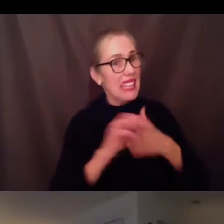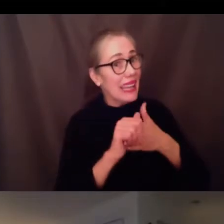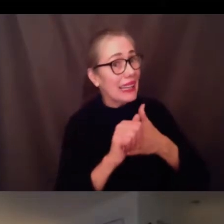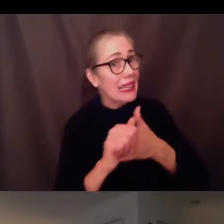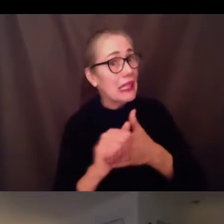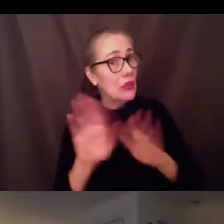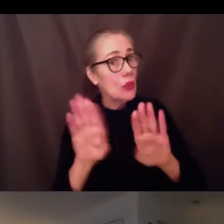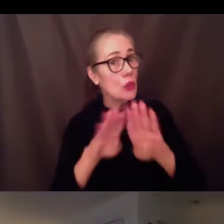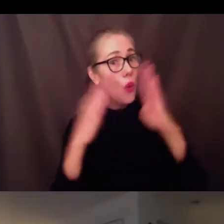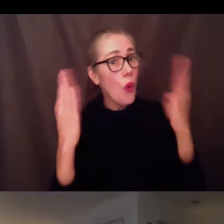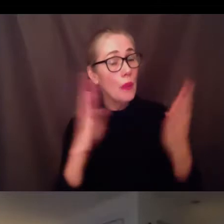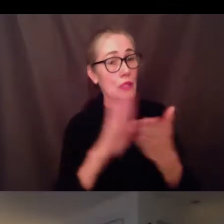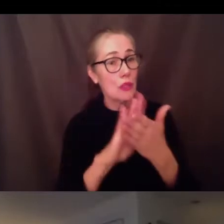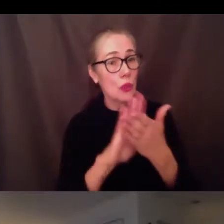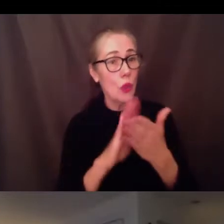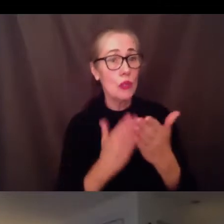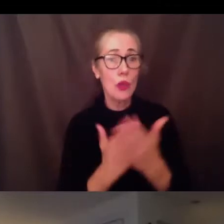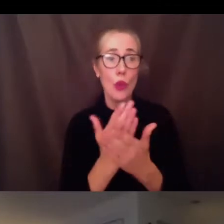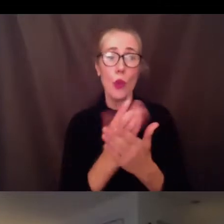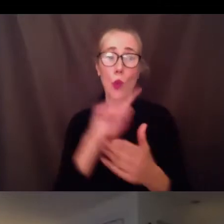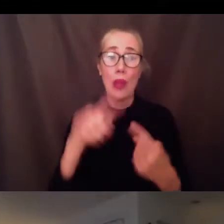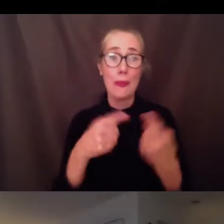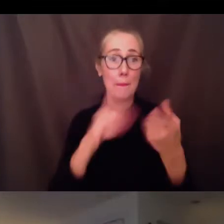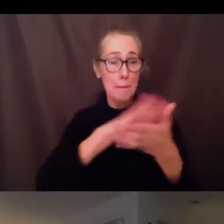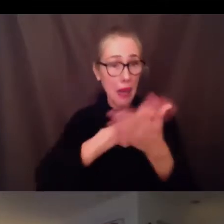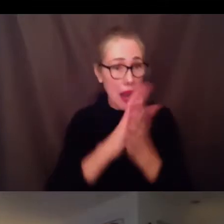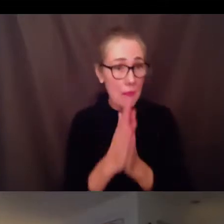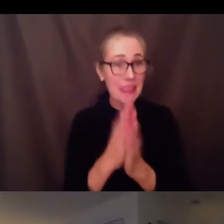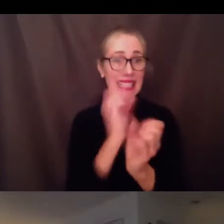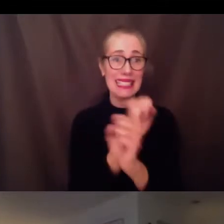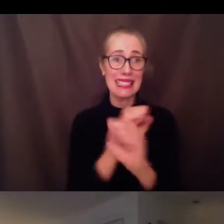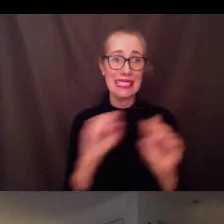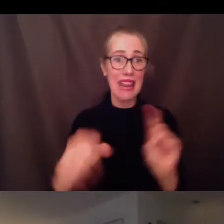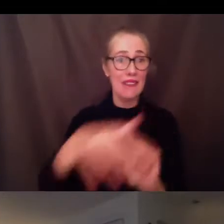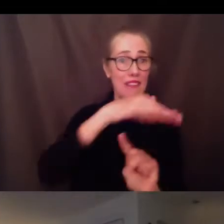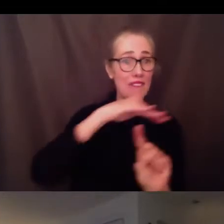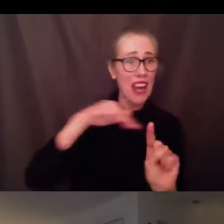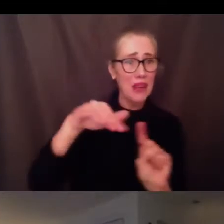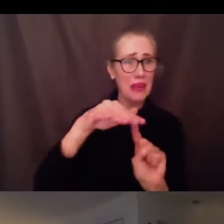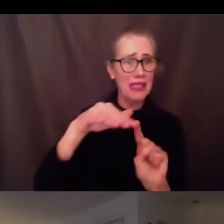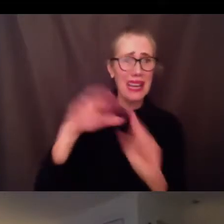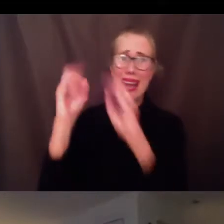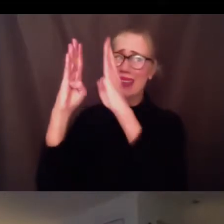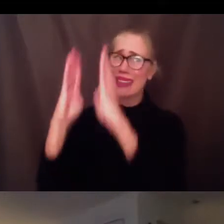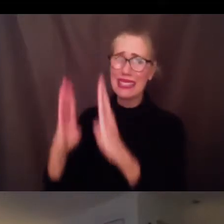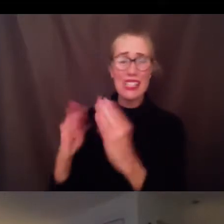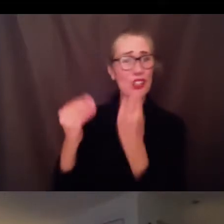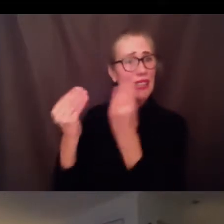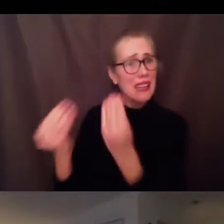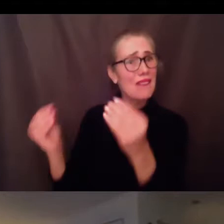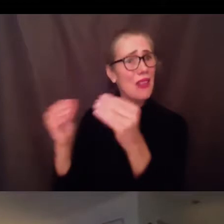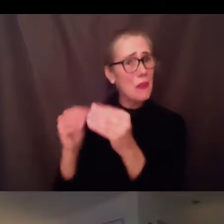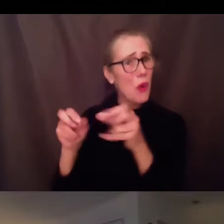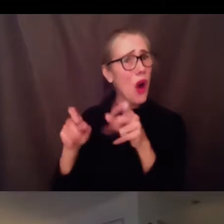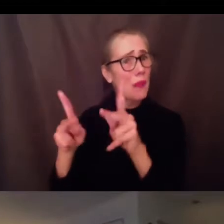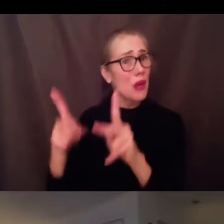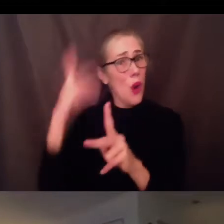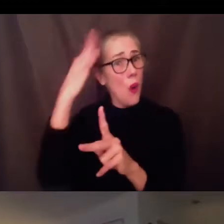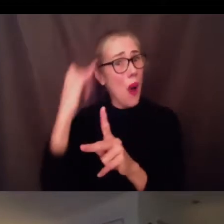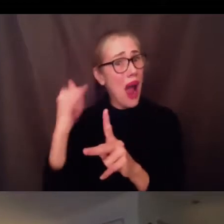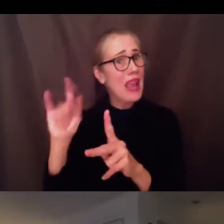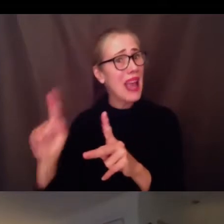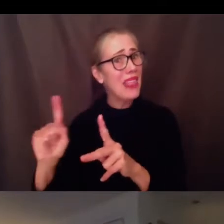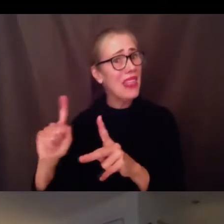safe environment. Provide additional opportunities for our teachers whose job duties continue to change and most most